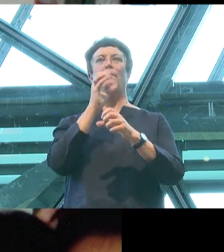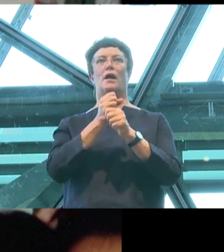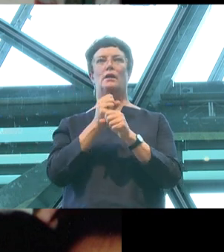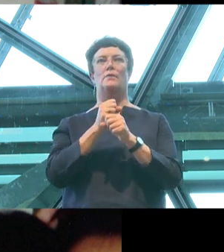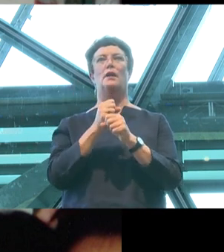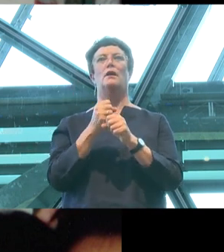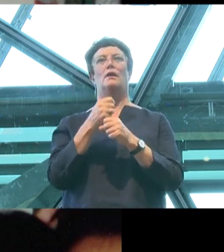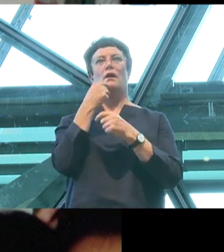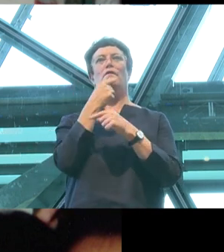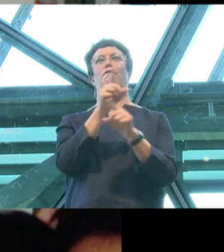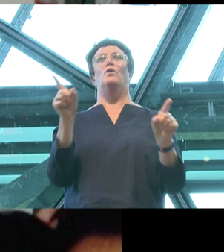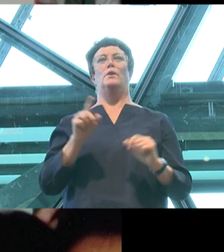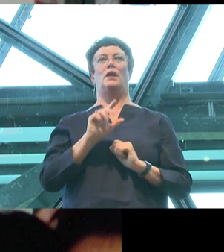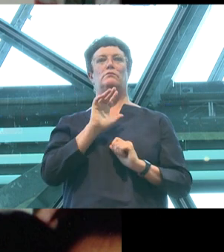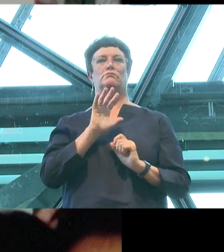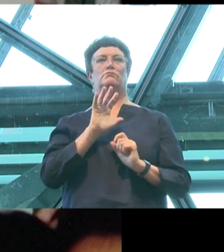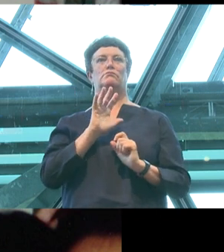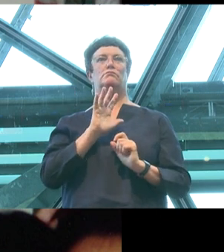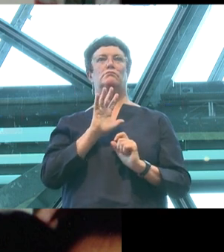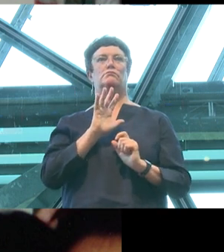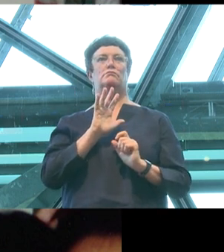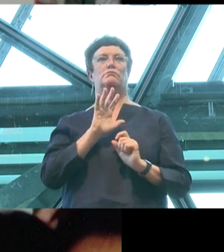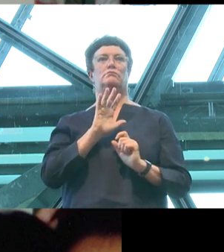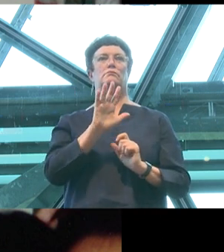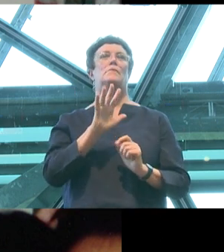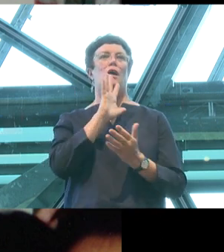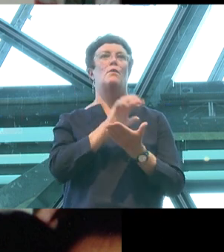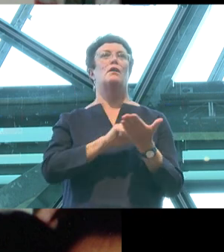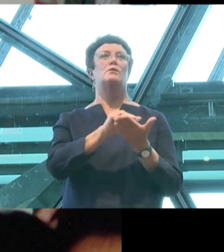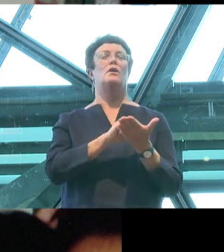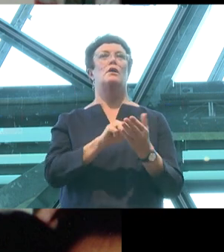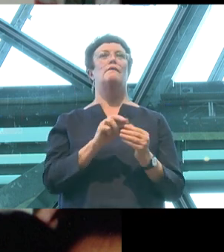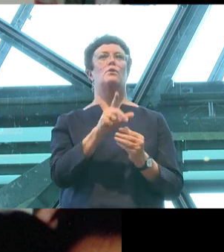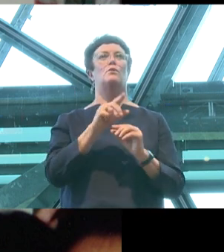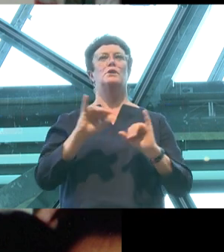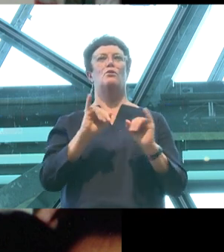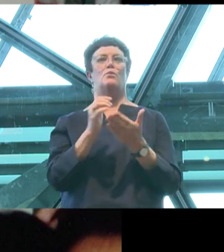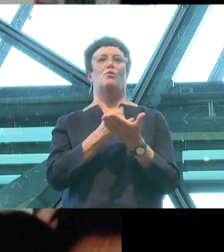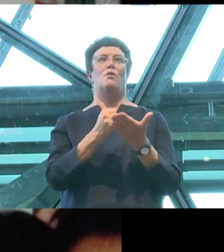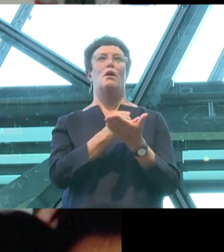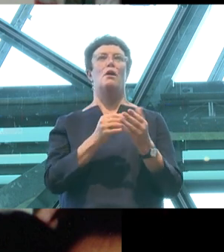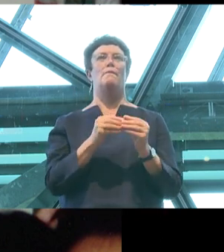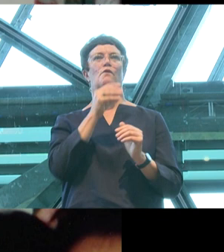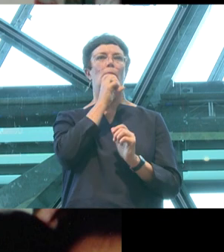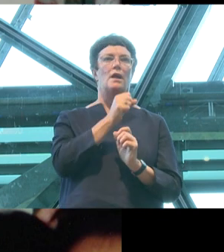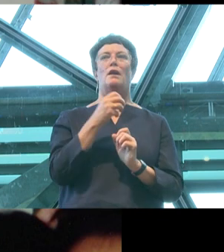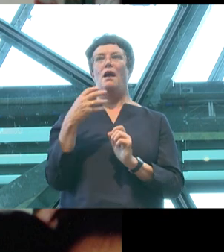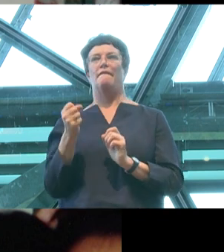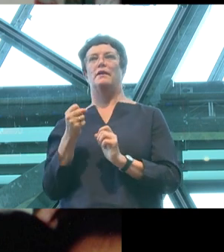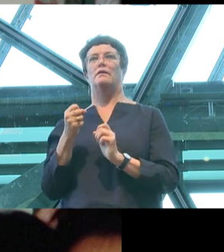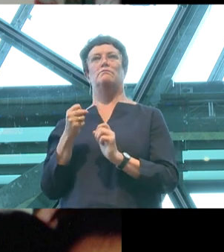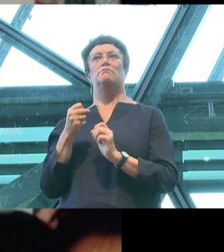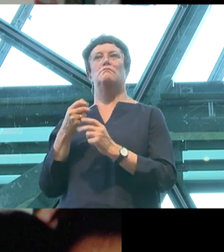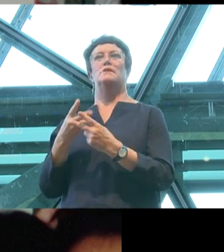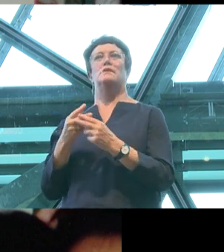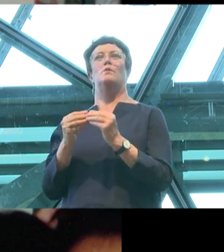the terrible crime of having had consensual sex. So, for a significant part of my childhood, the adult that